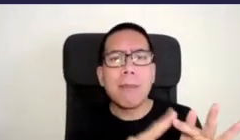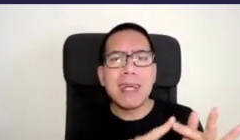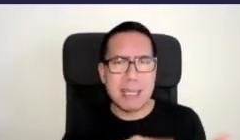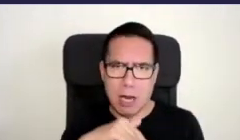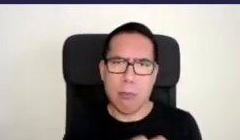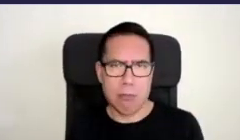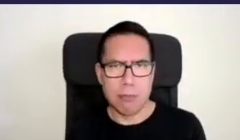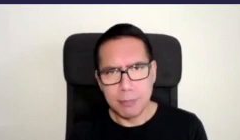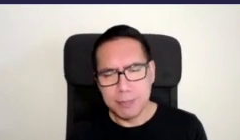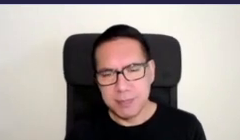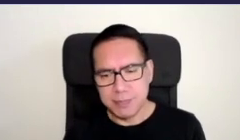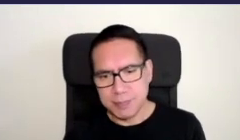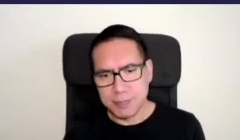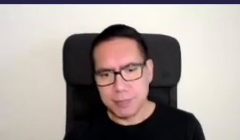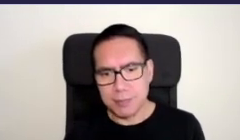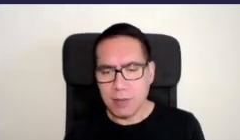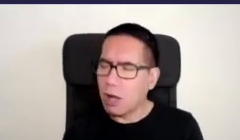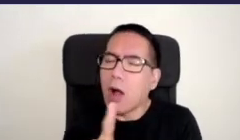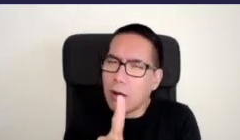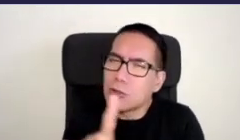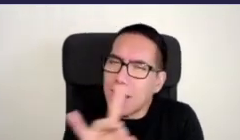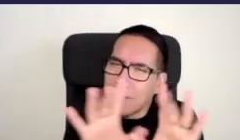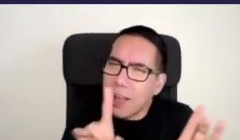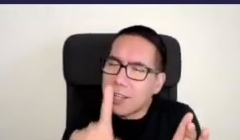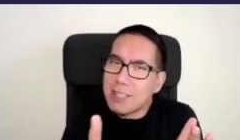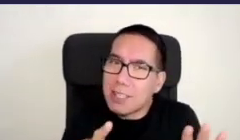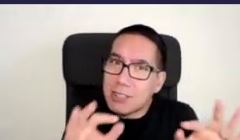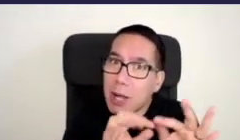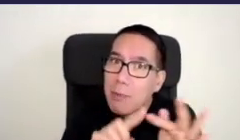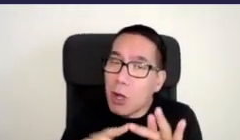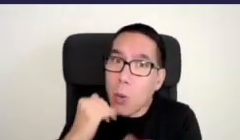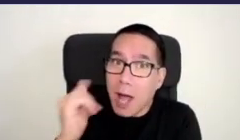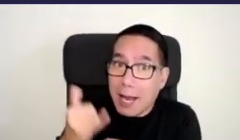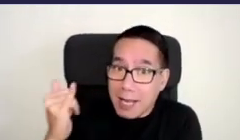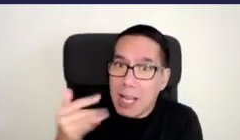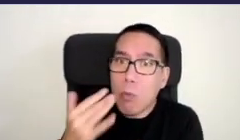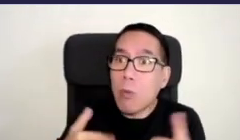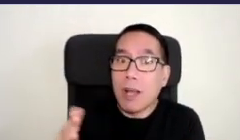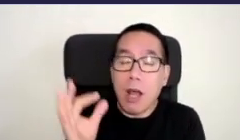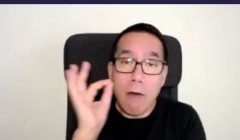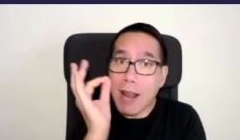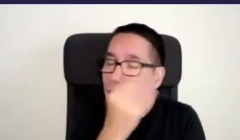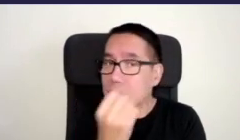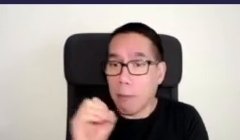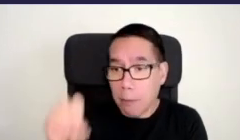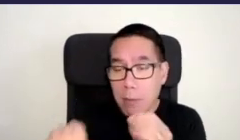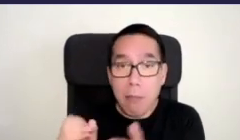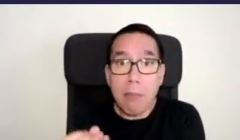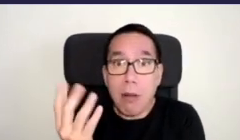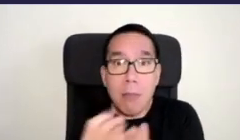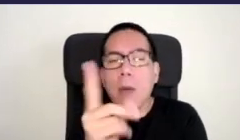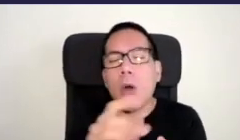whether we I should qualify that they'll always be there if we plant flowers but what we're doing is designing first